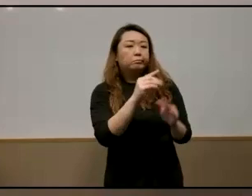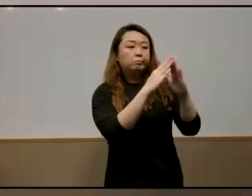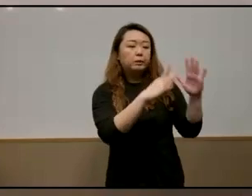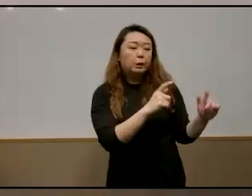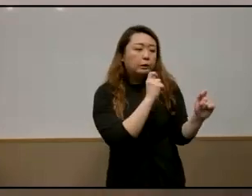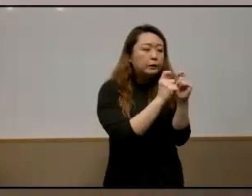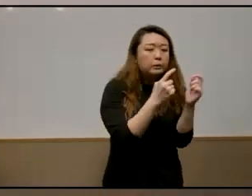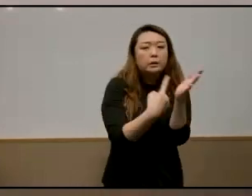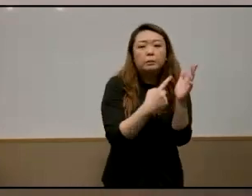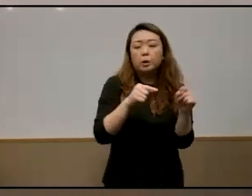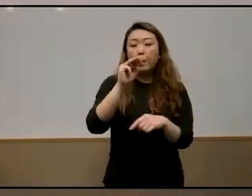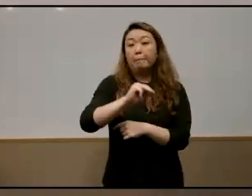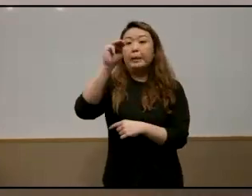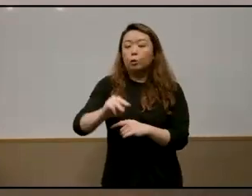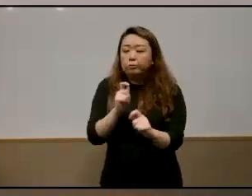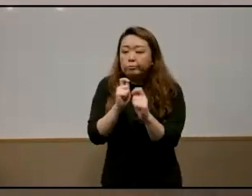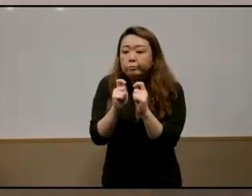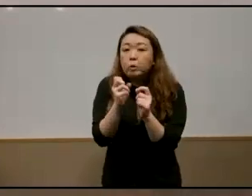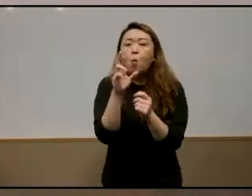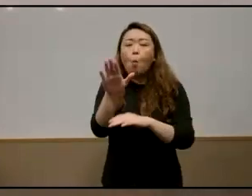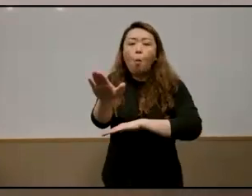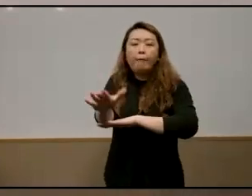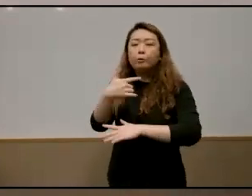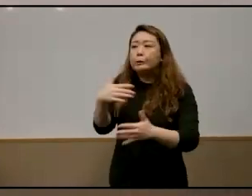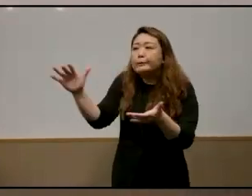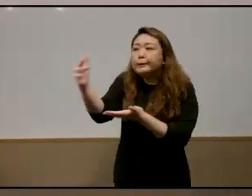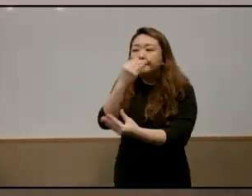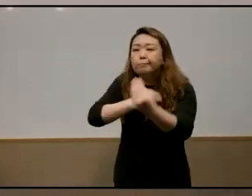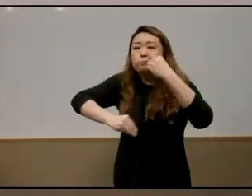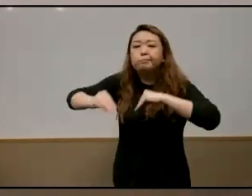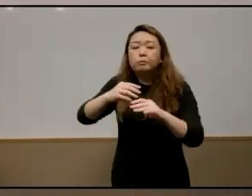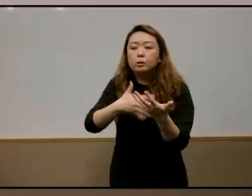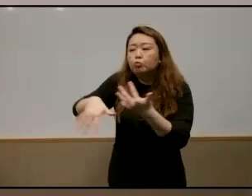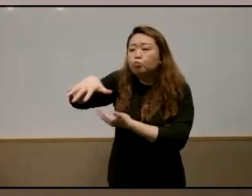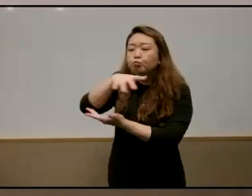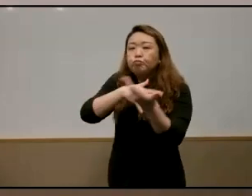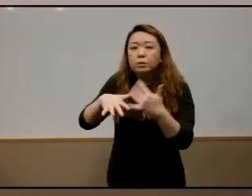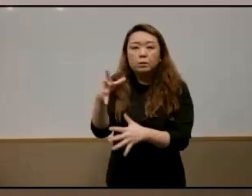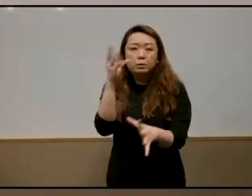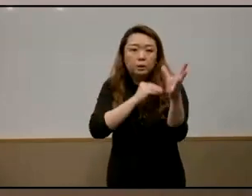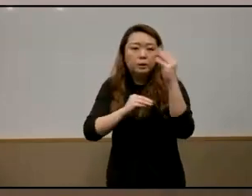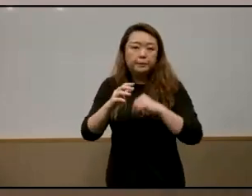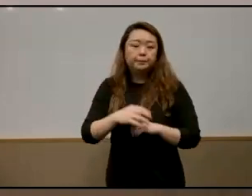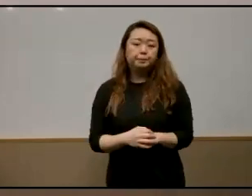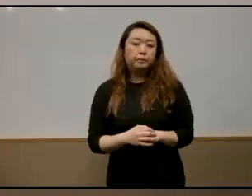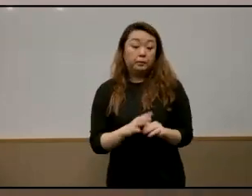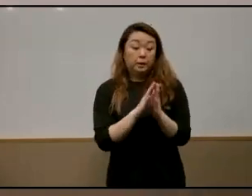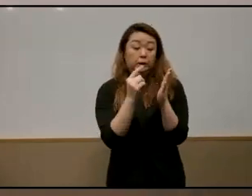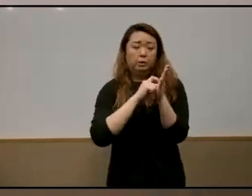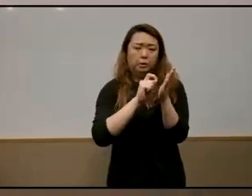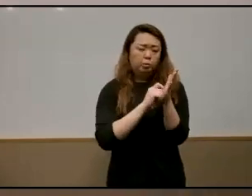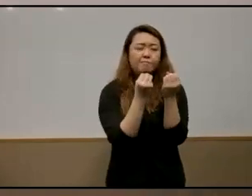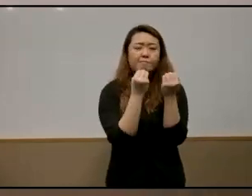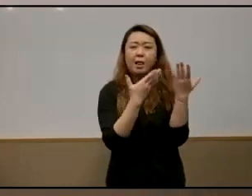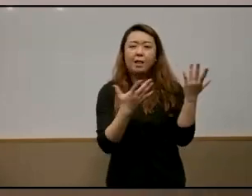i would somehow spend whole afternoons with them share meals with them and so on and there are different aspects of the book that i could talk about today but